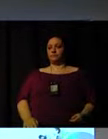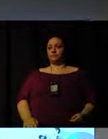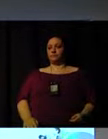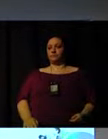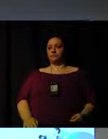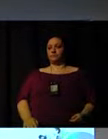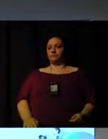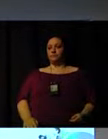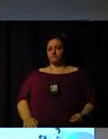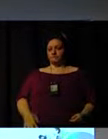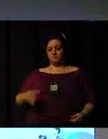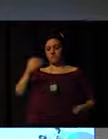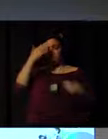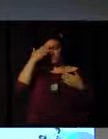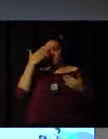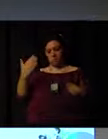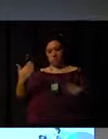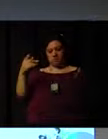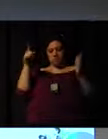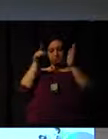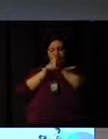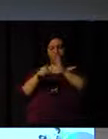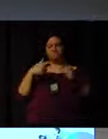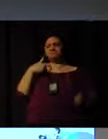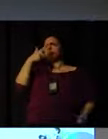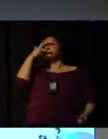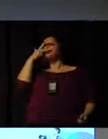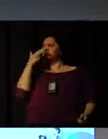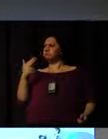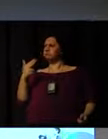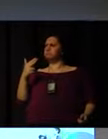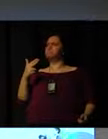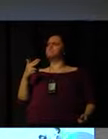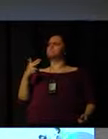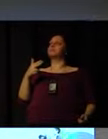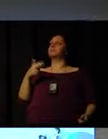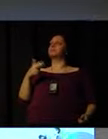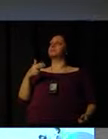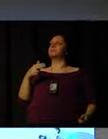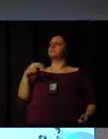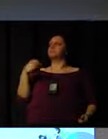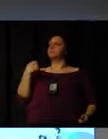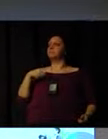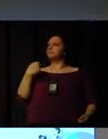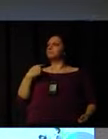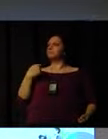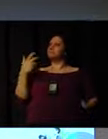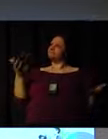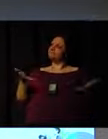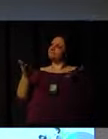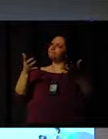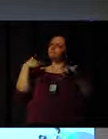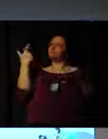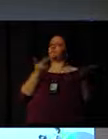So, thanks for the question. I just think that we need to inspire our young people.